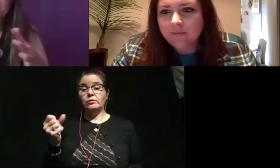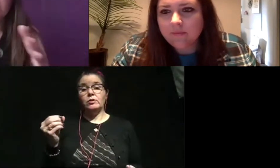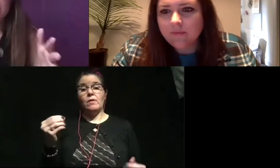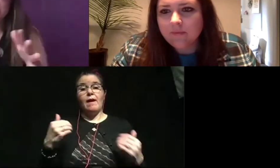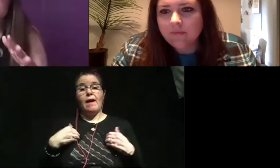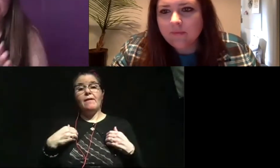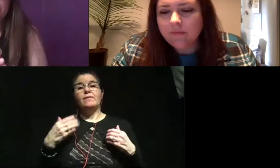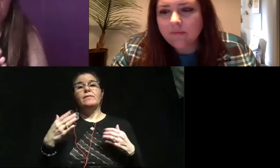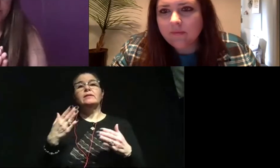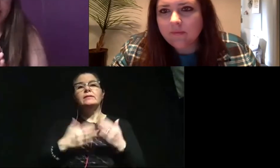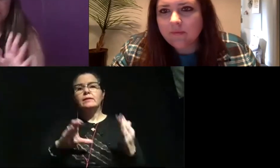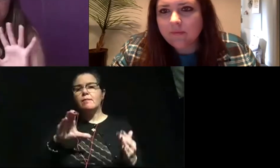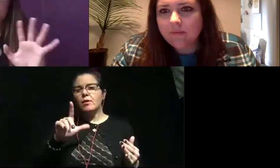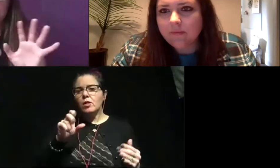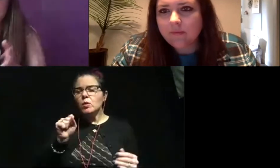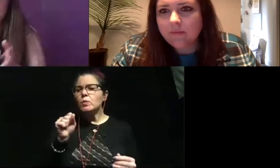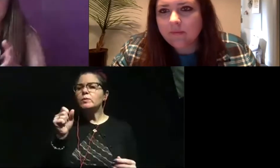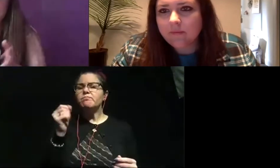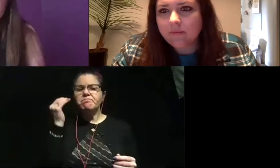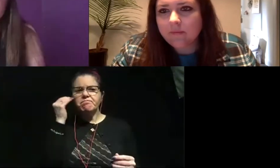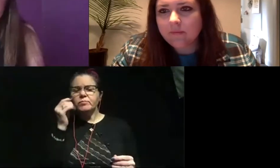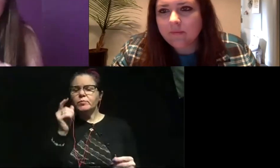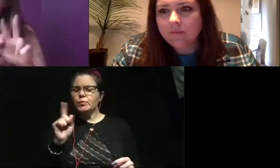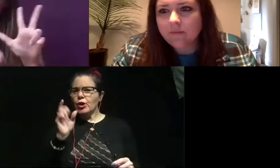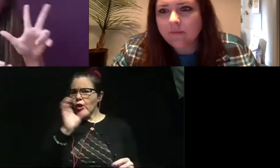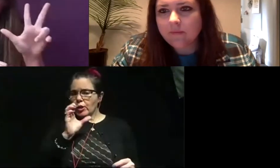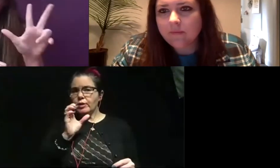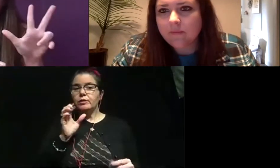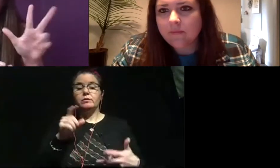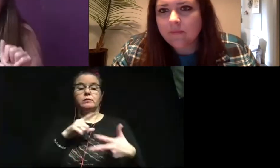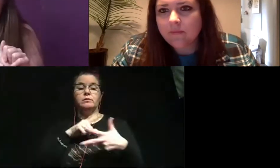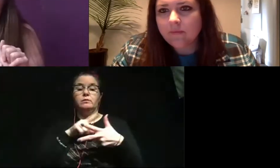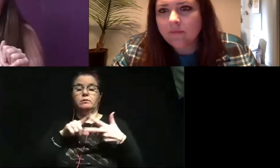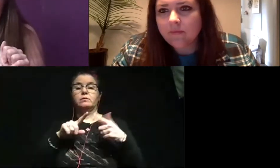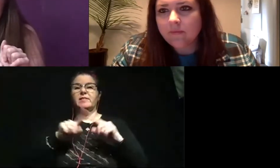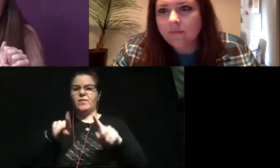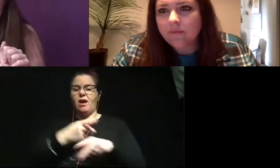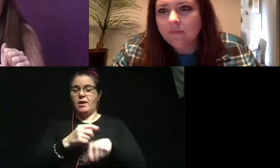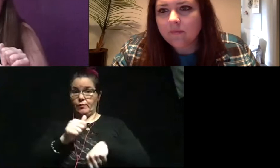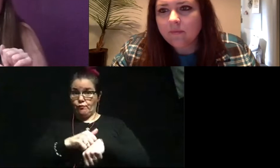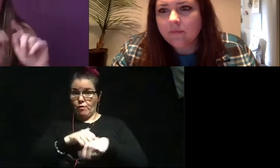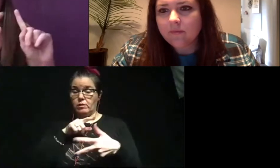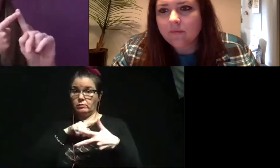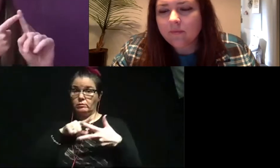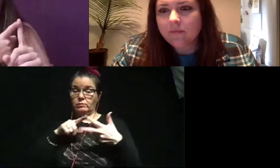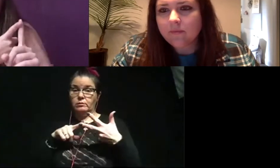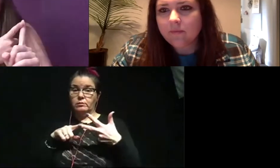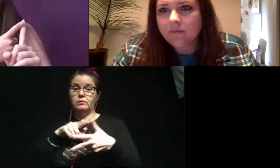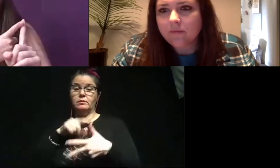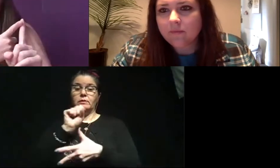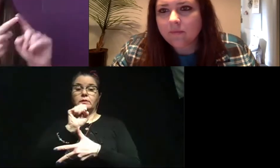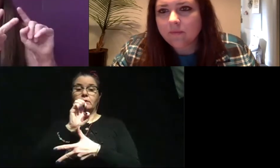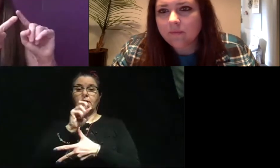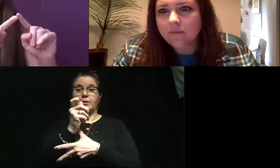some clues we can look for to help us figure it out. So there's three types of rocks. Okay. Three types of rocks. Sedimentary,